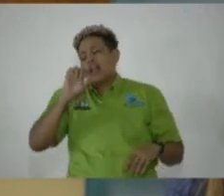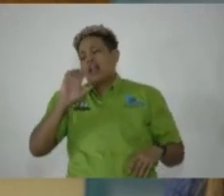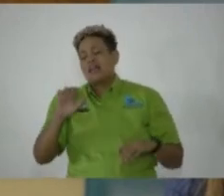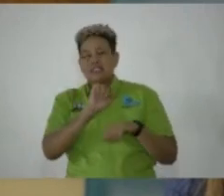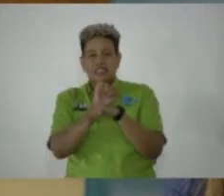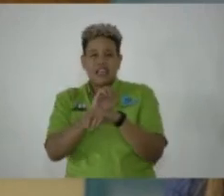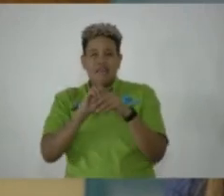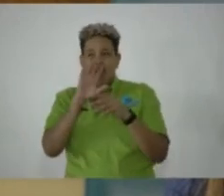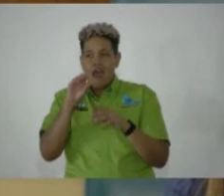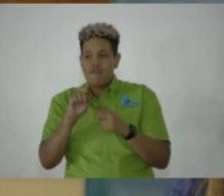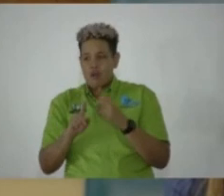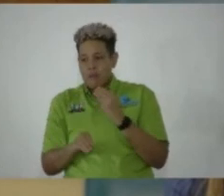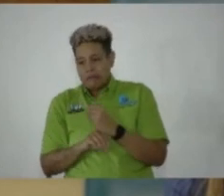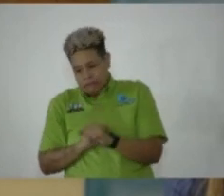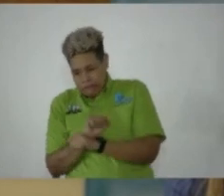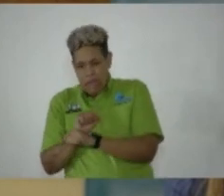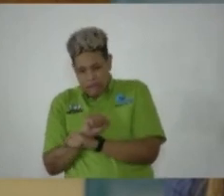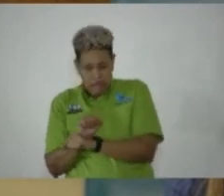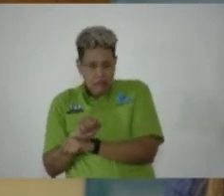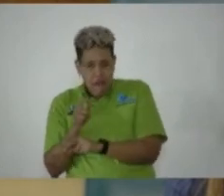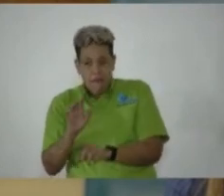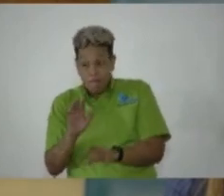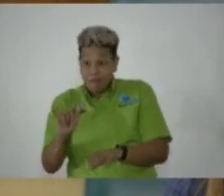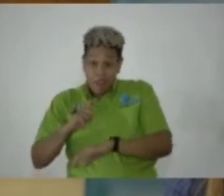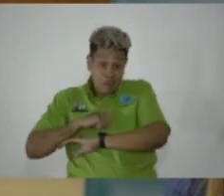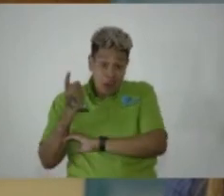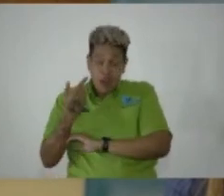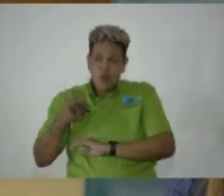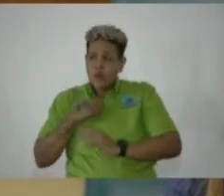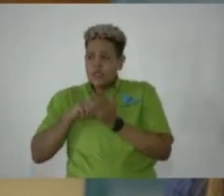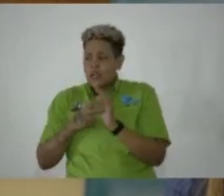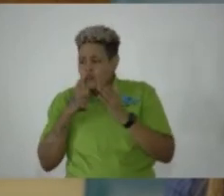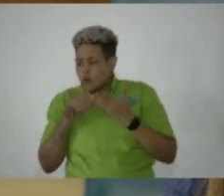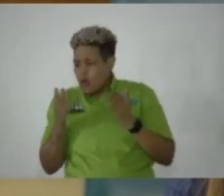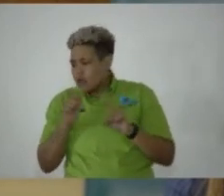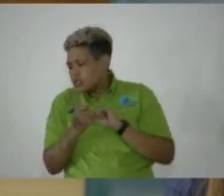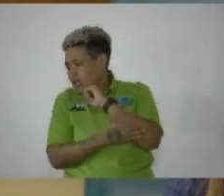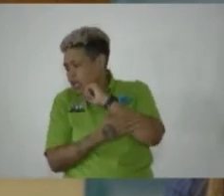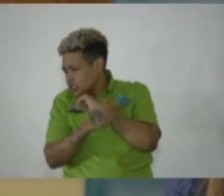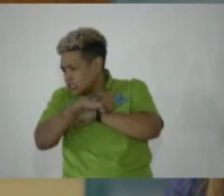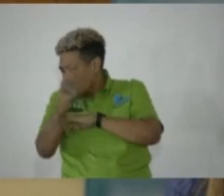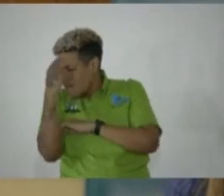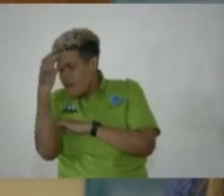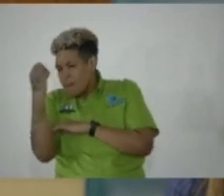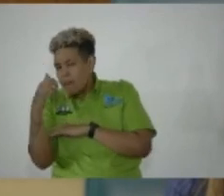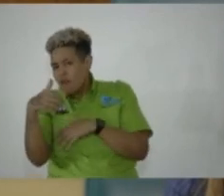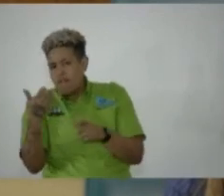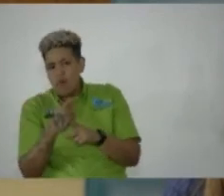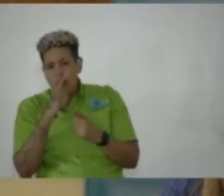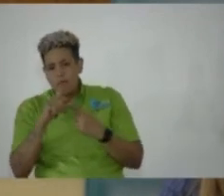Africans and Catalans slave men. On that day, we intend to launch a national day for the memory of and